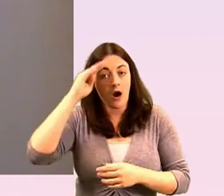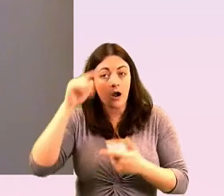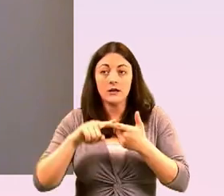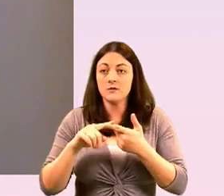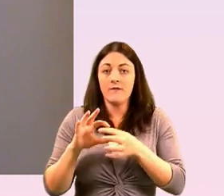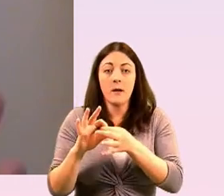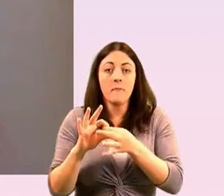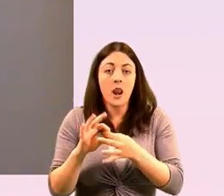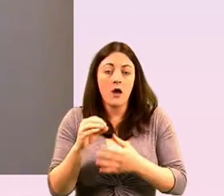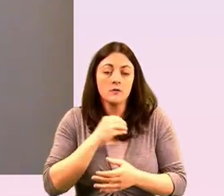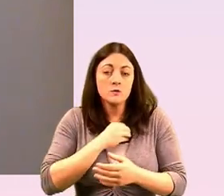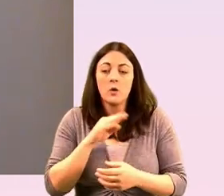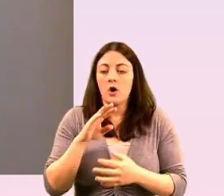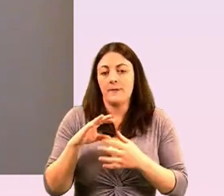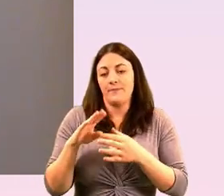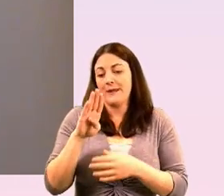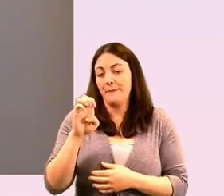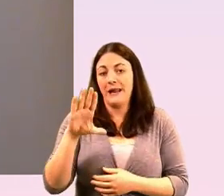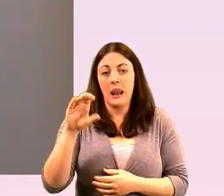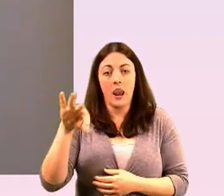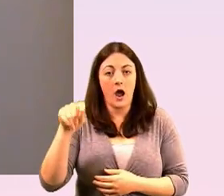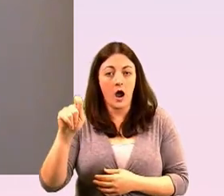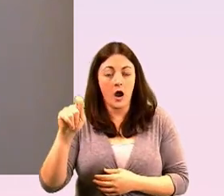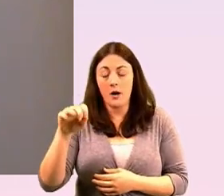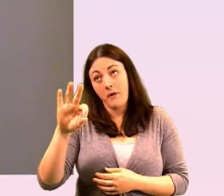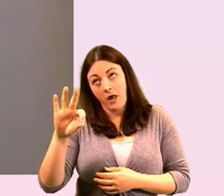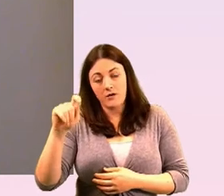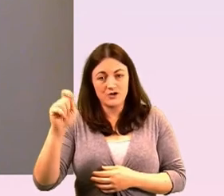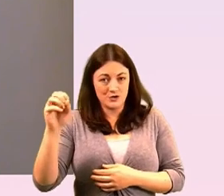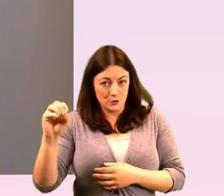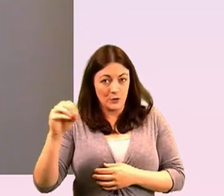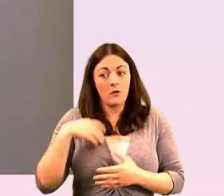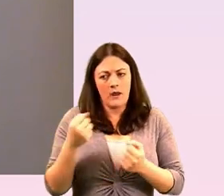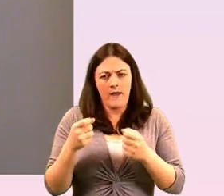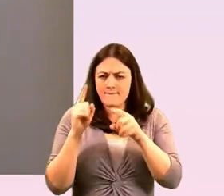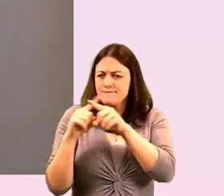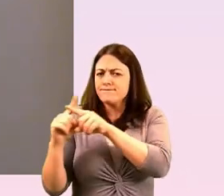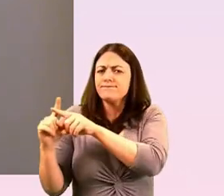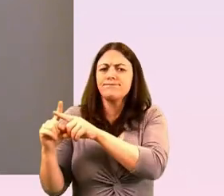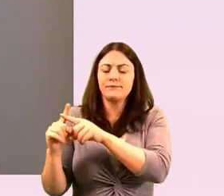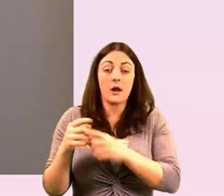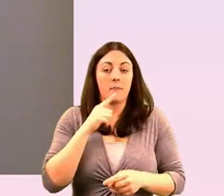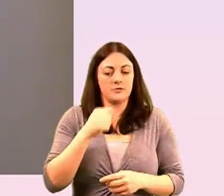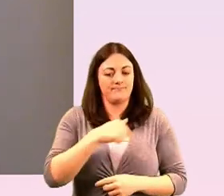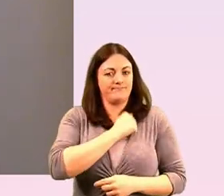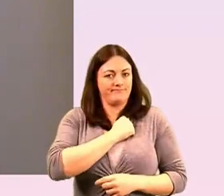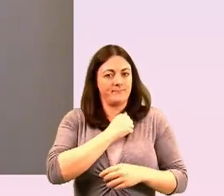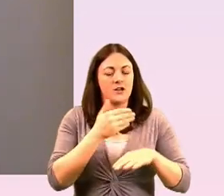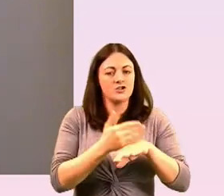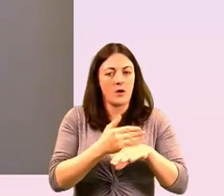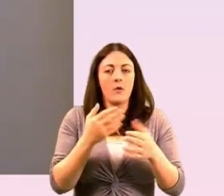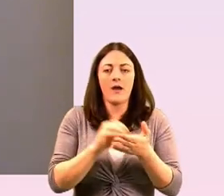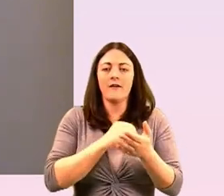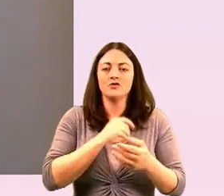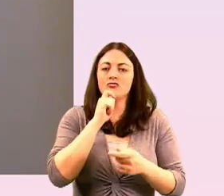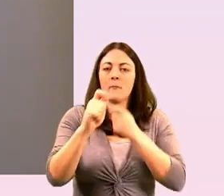all of the organizations out there doing their thing we actually have the privilege of reporting on and amplifying the